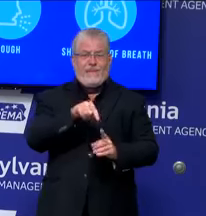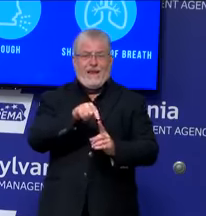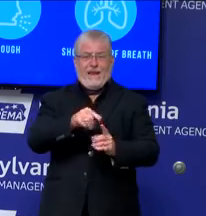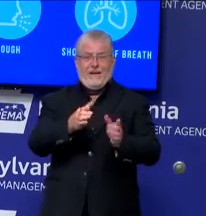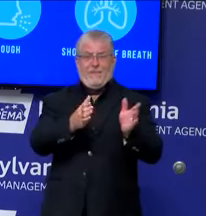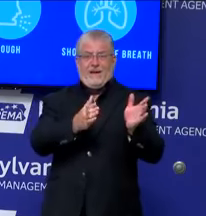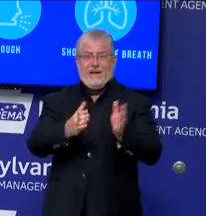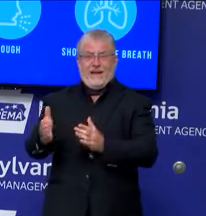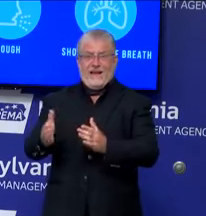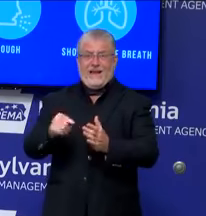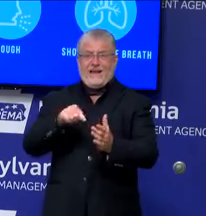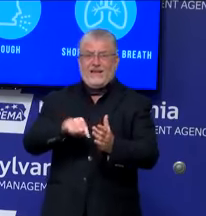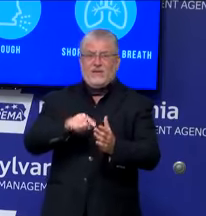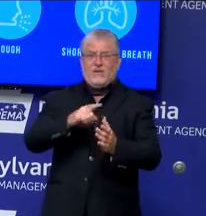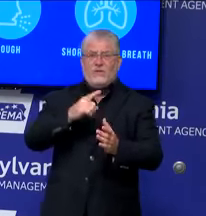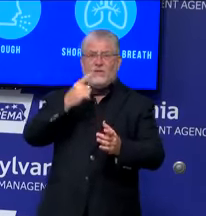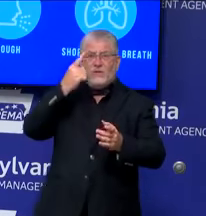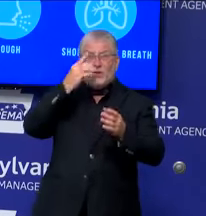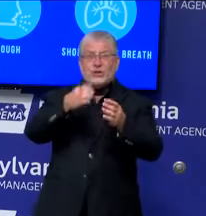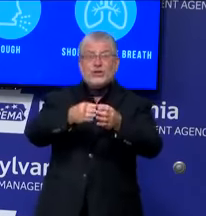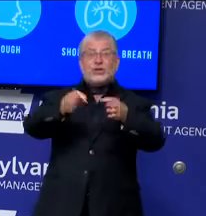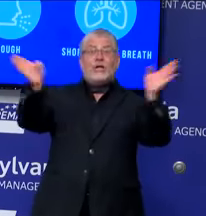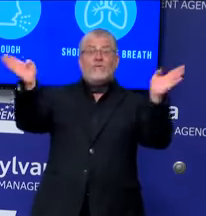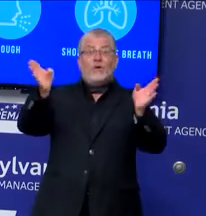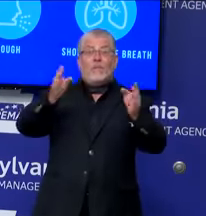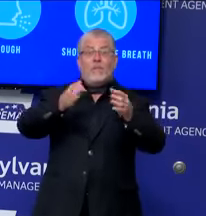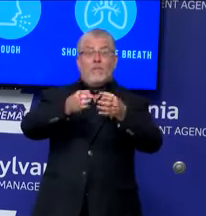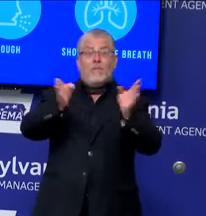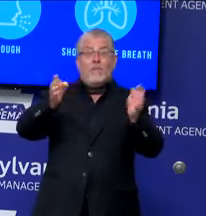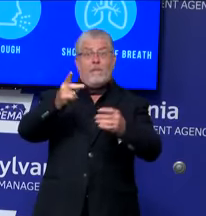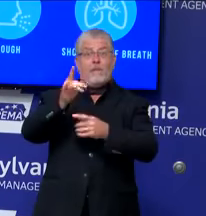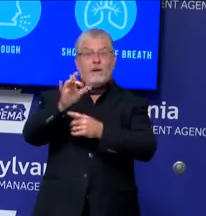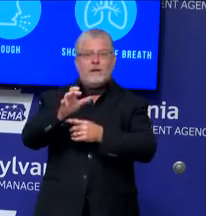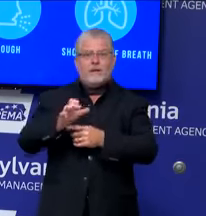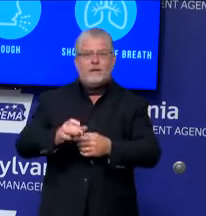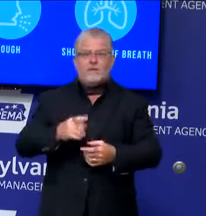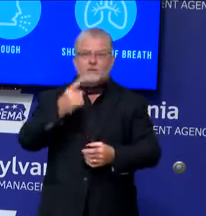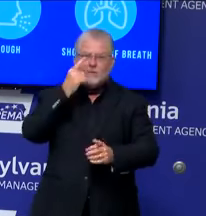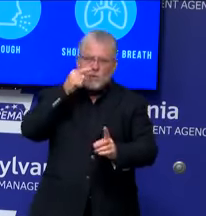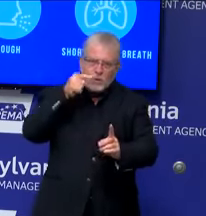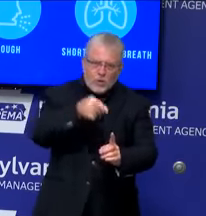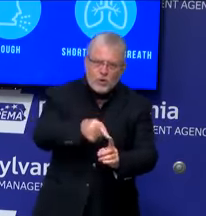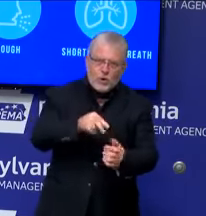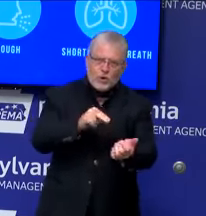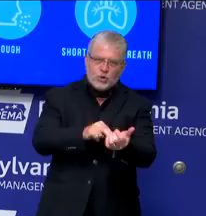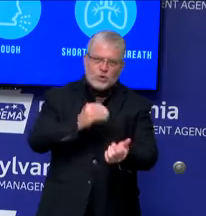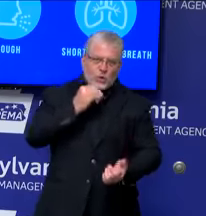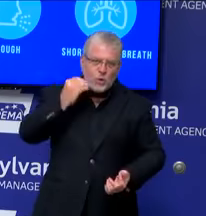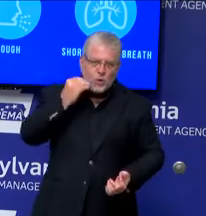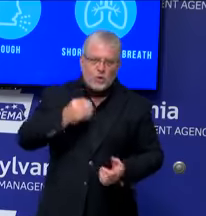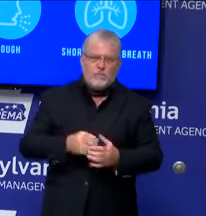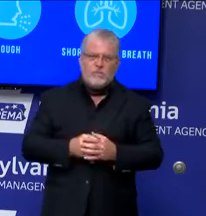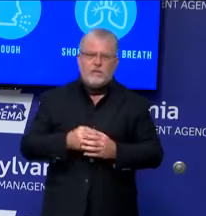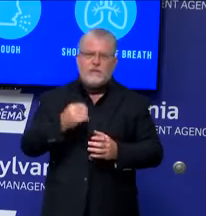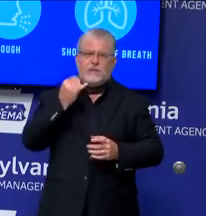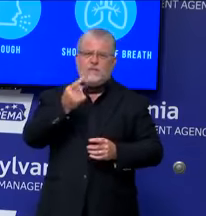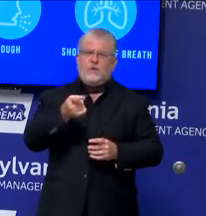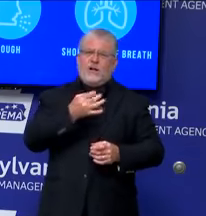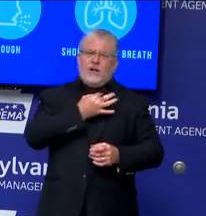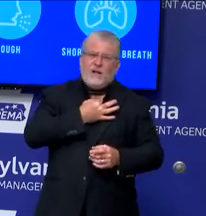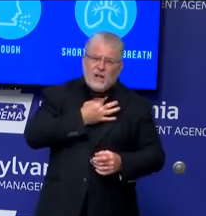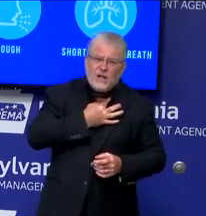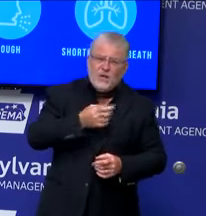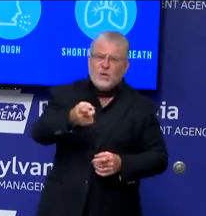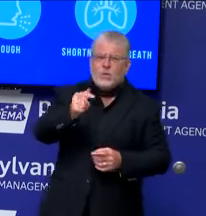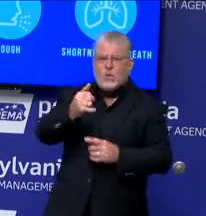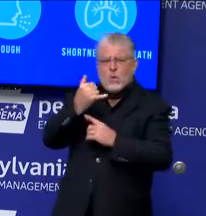general public. I mean, I think the public should call the facility. They well know where they are in terms of that schema and what it's going to take for